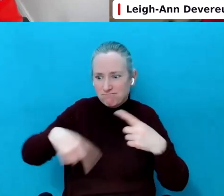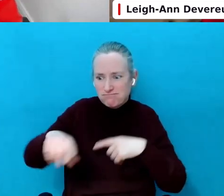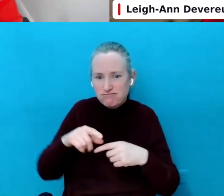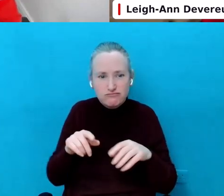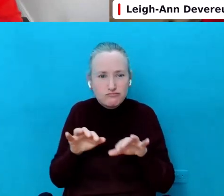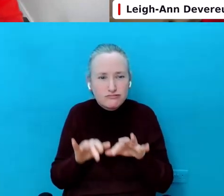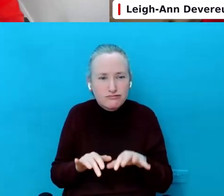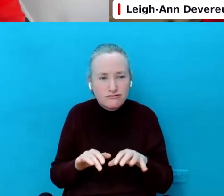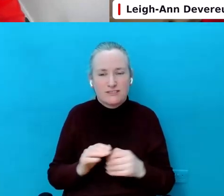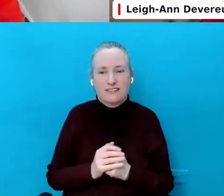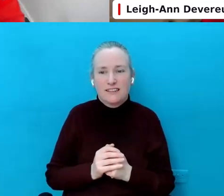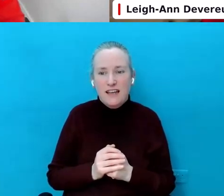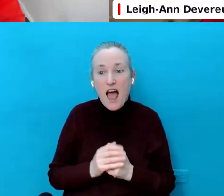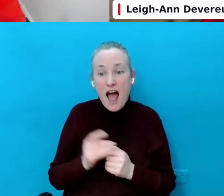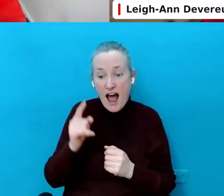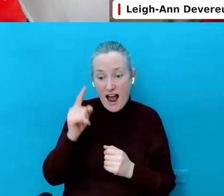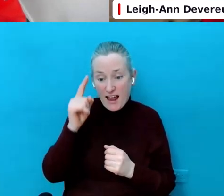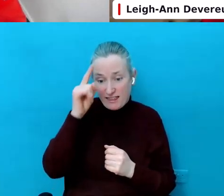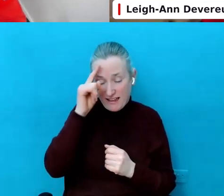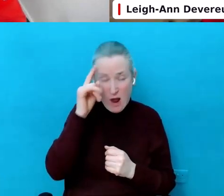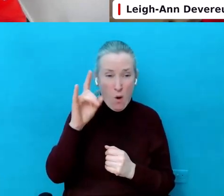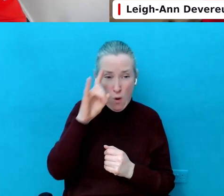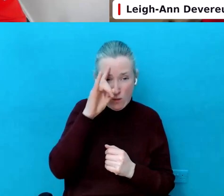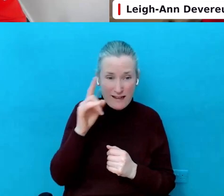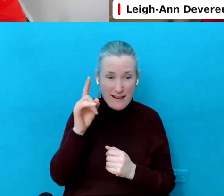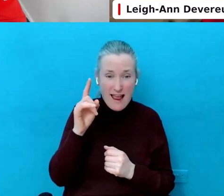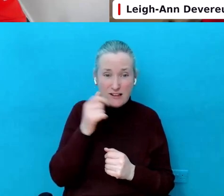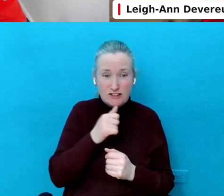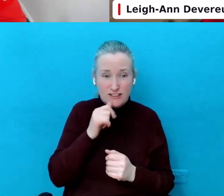So I think, I hope that answers that question.